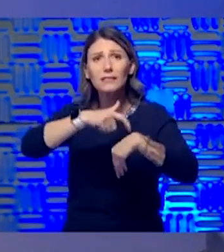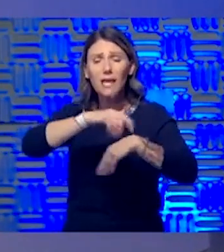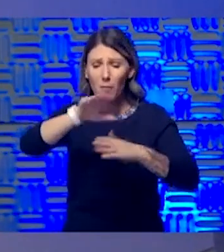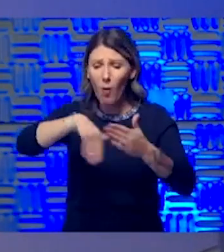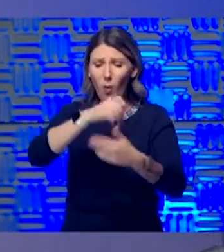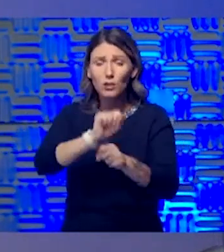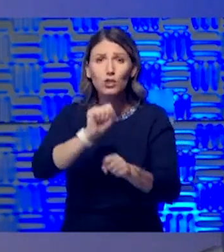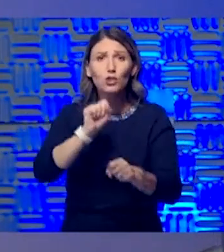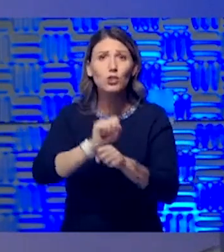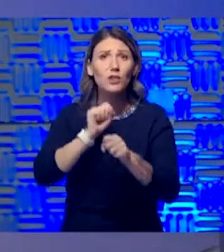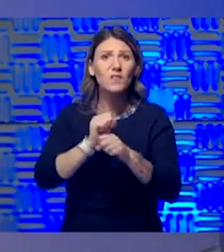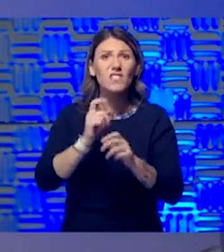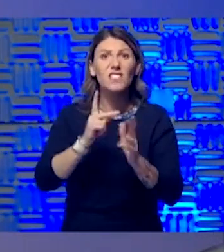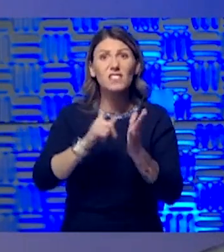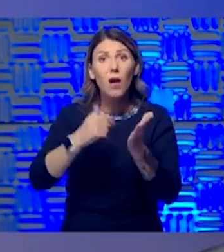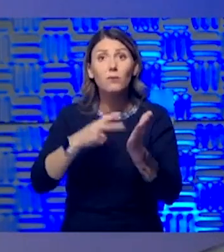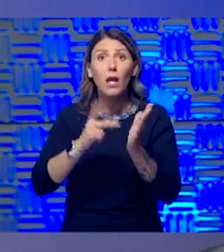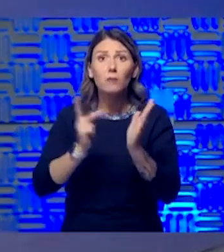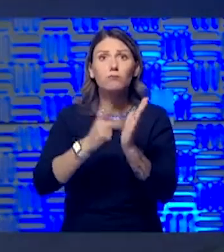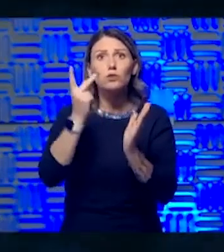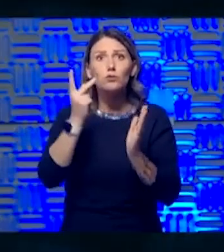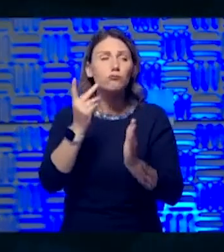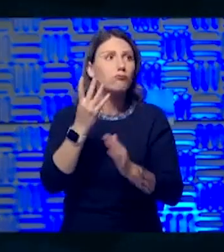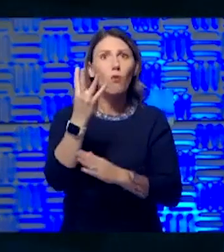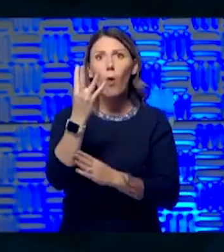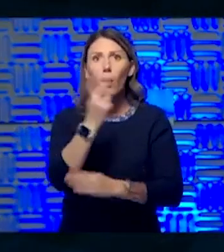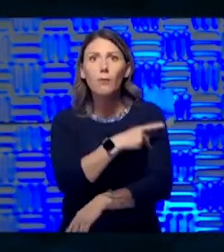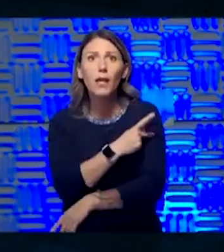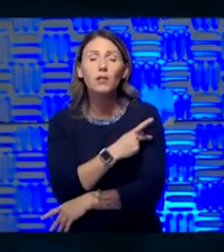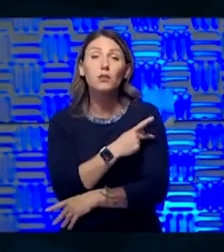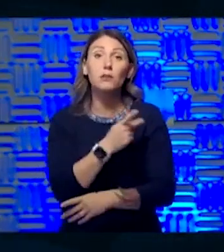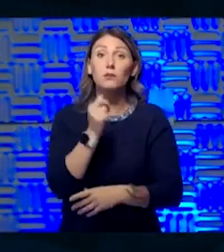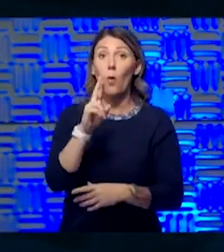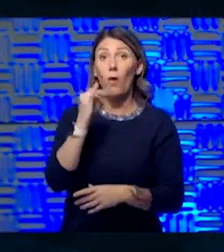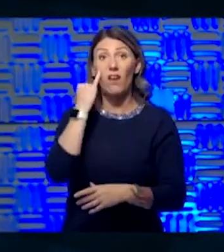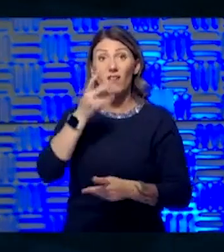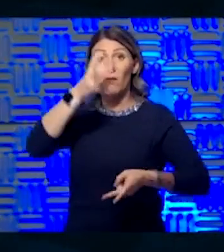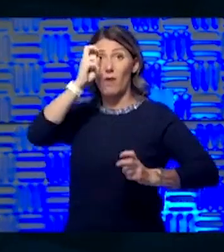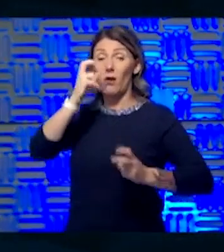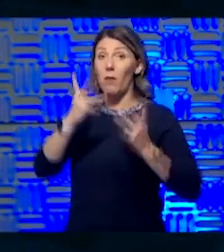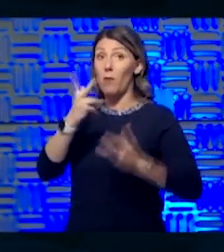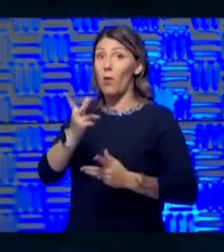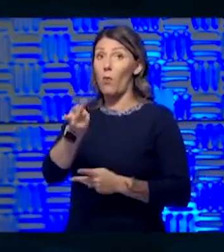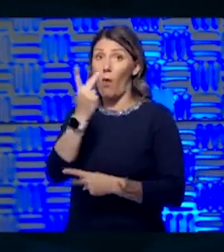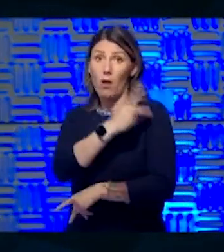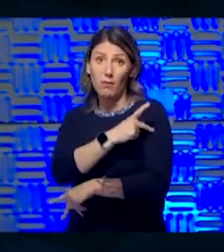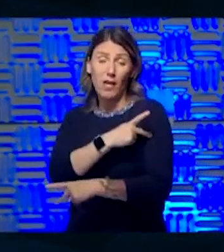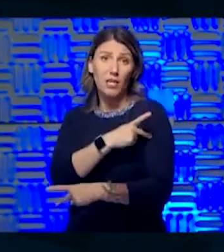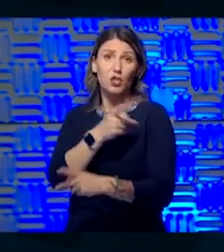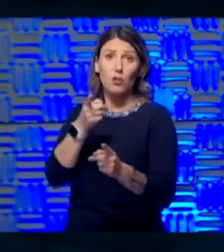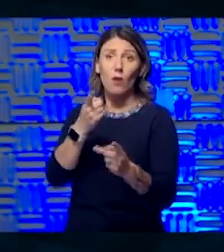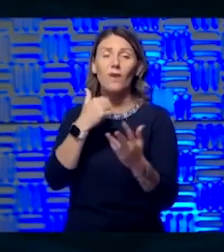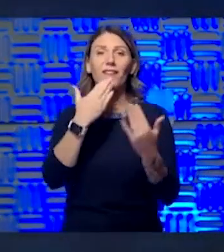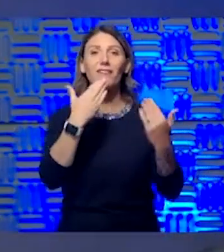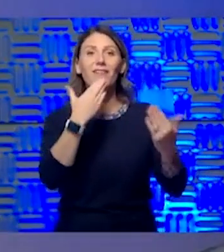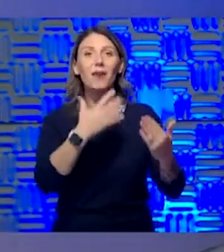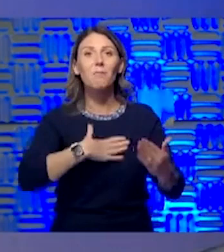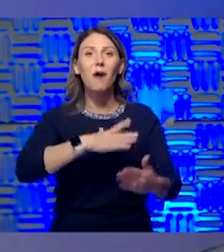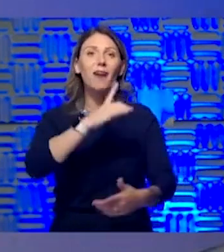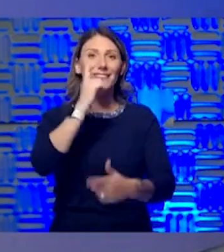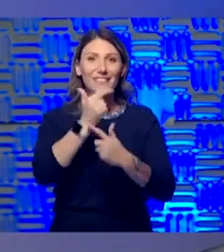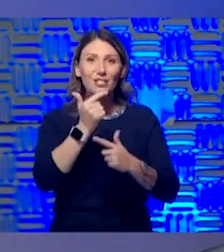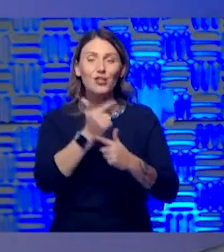two to four patients if they're critically ill, just one very, very sick patient. I'd like to say thank you to my sister who's a nurse up in Madison as well. So